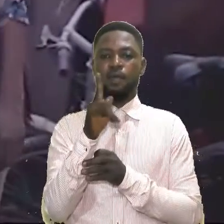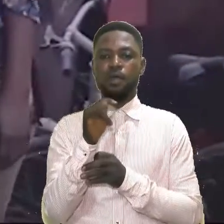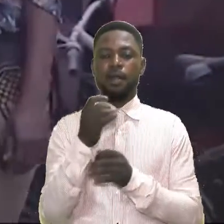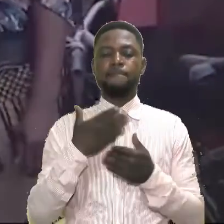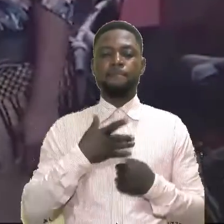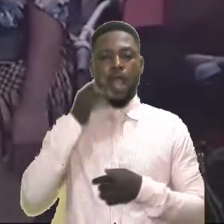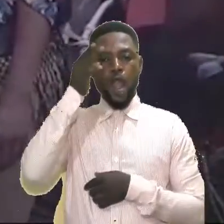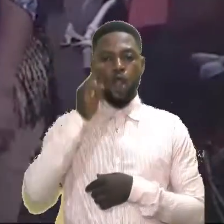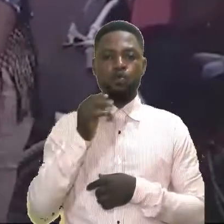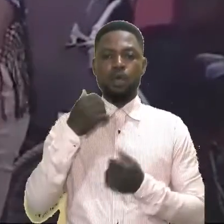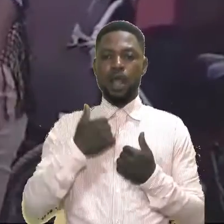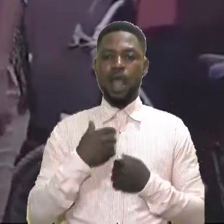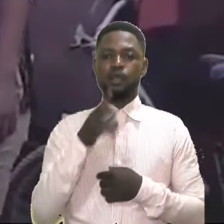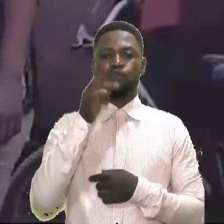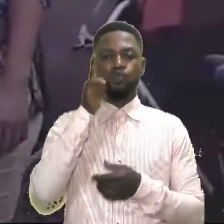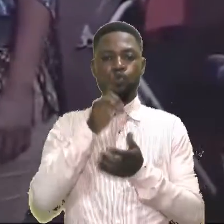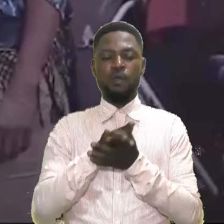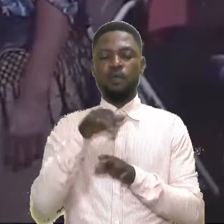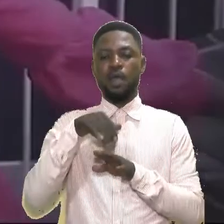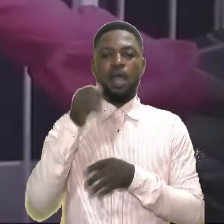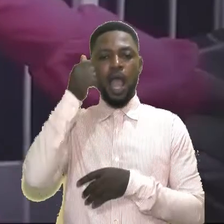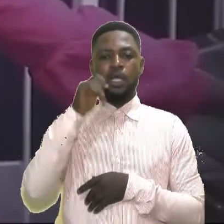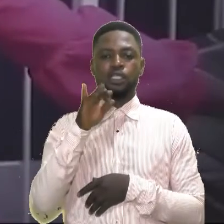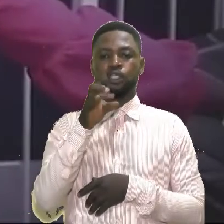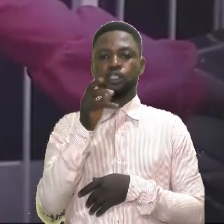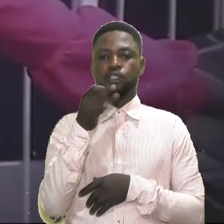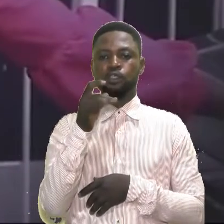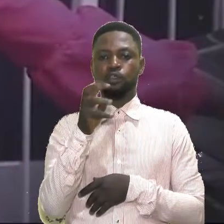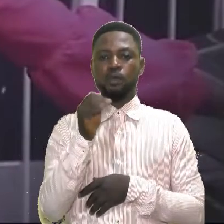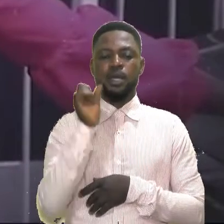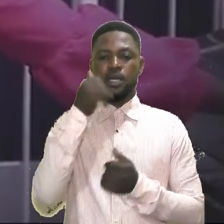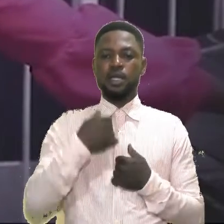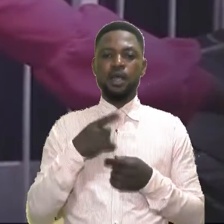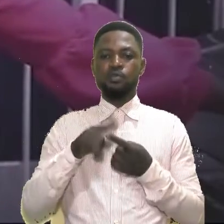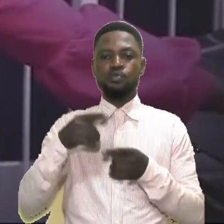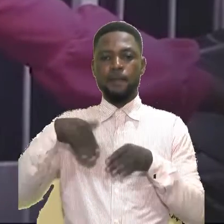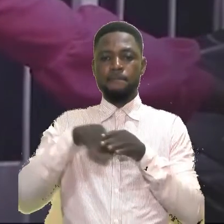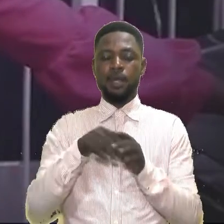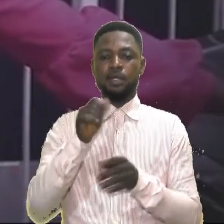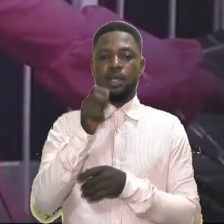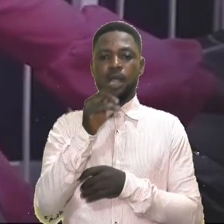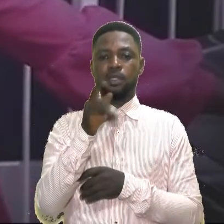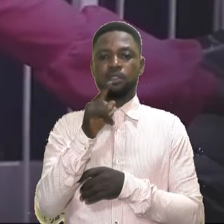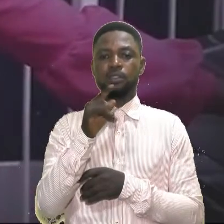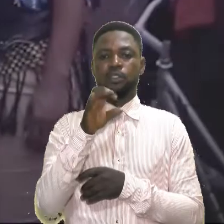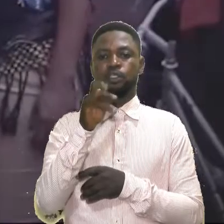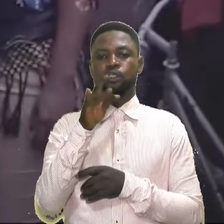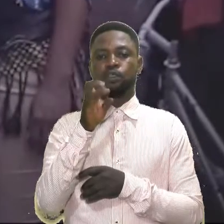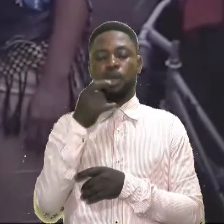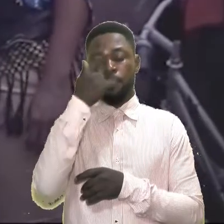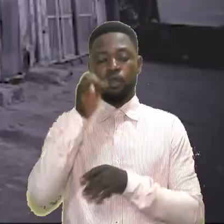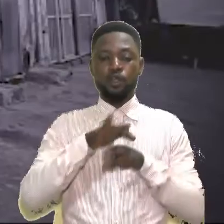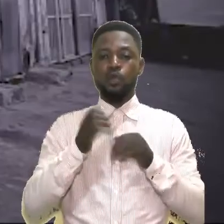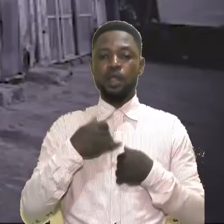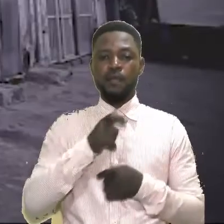My uncle had two wives, Auntie Chisom and Auntie Julie. He had to marry Auntie Julie because Auntie Chisom had no child.